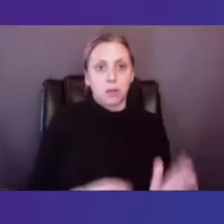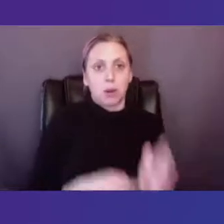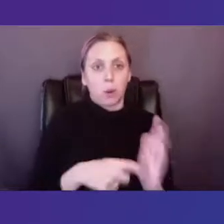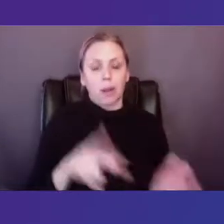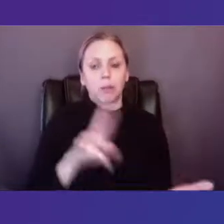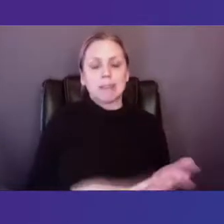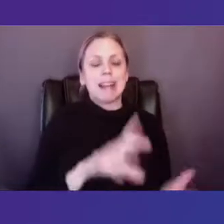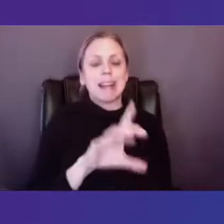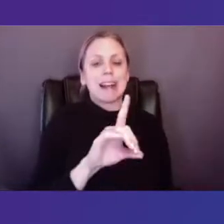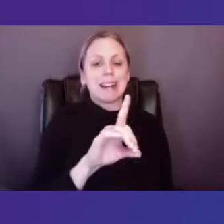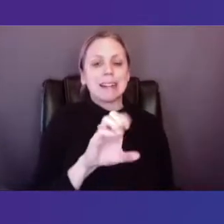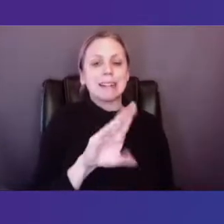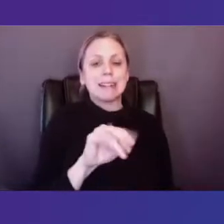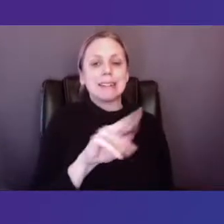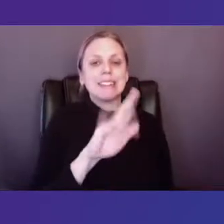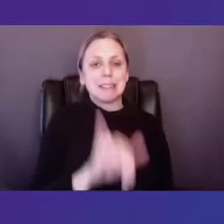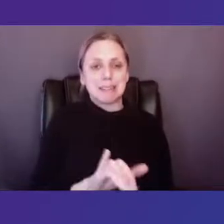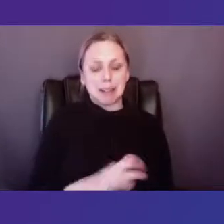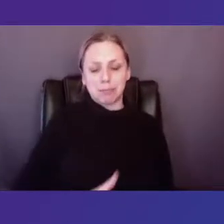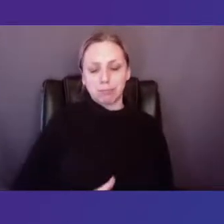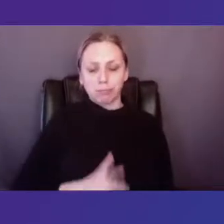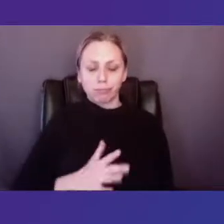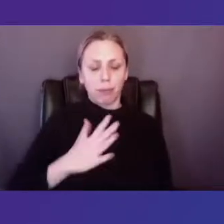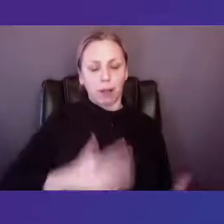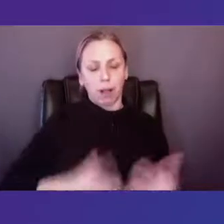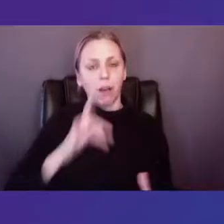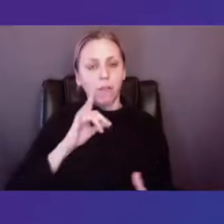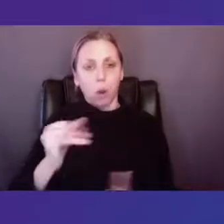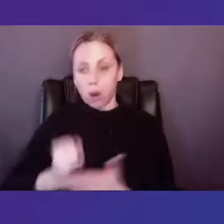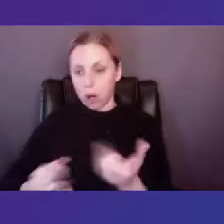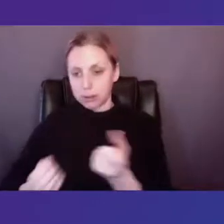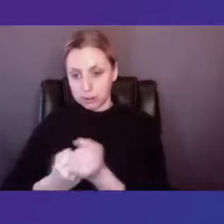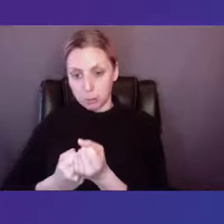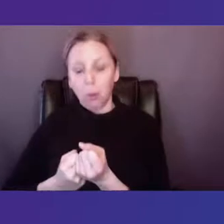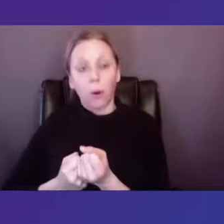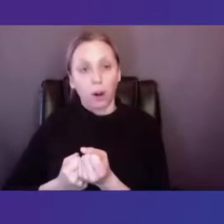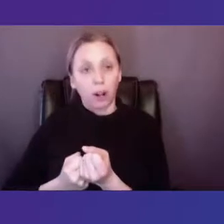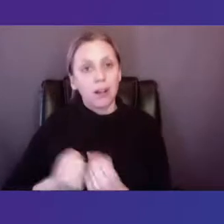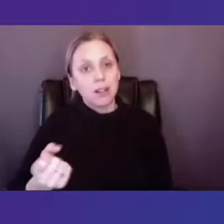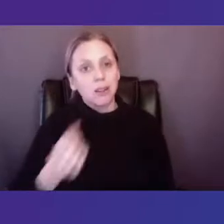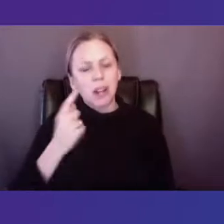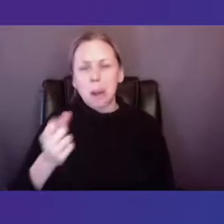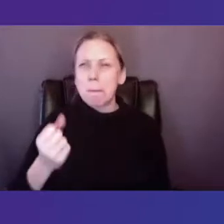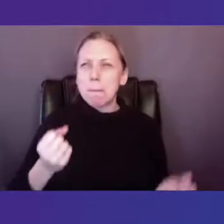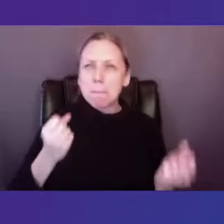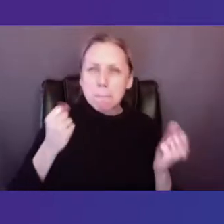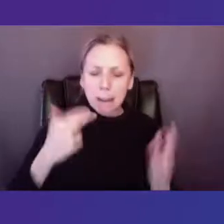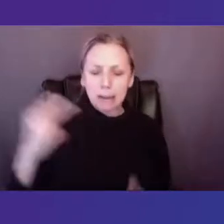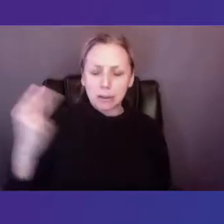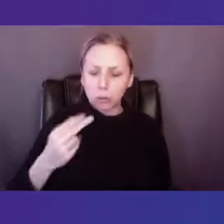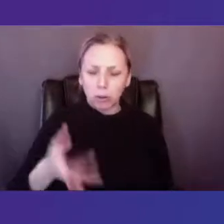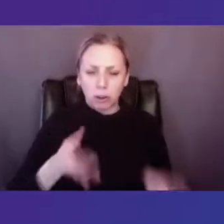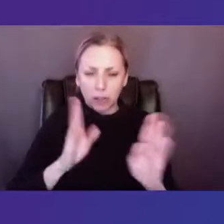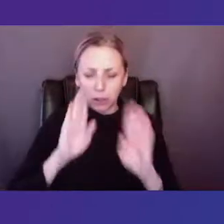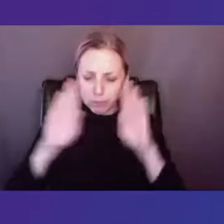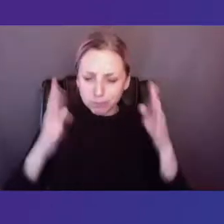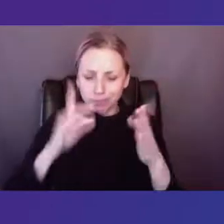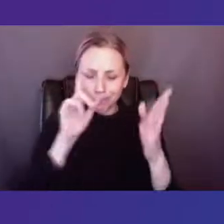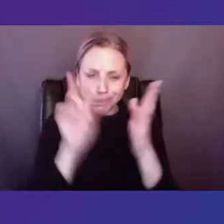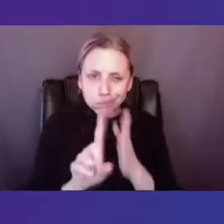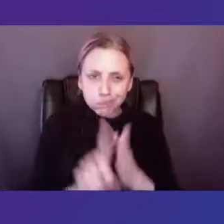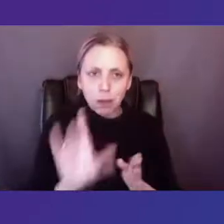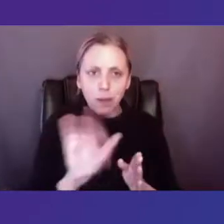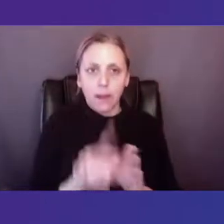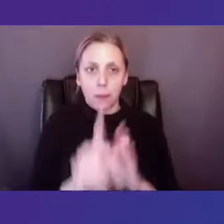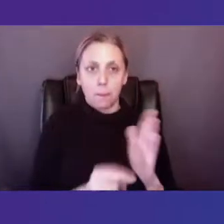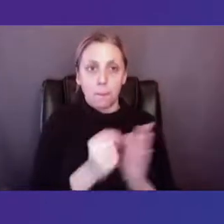as a stipulation of arts support. So a lot of historical attention has been paid to this period and to these